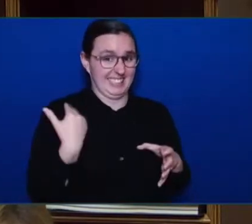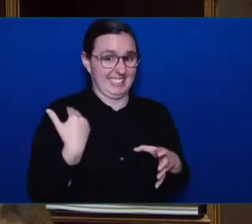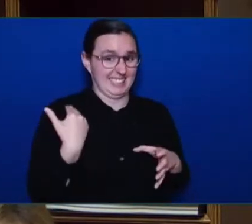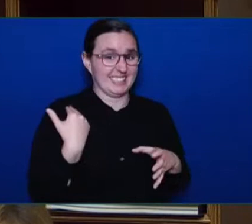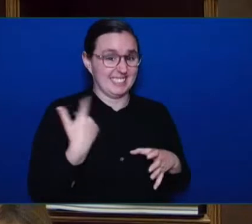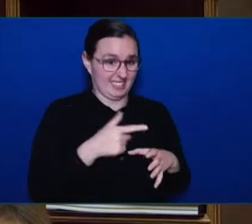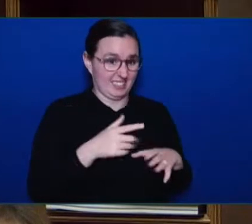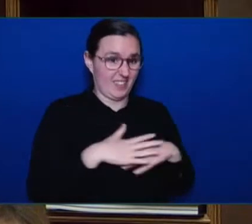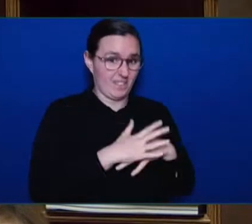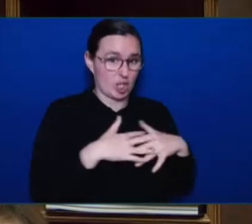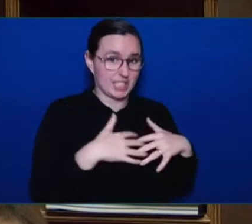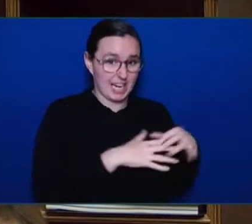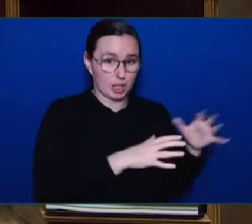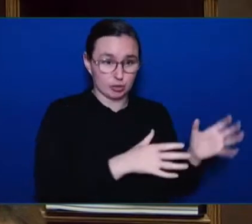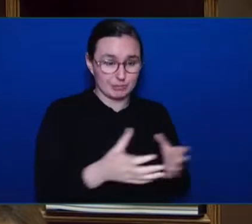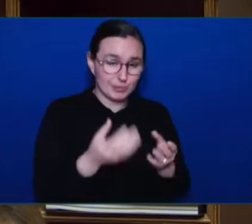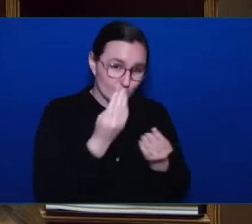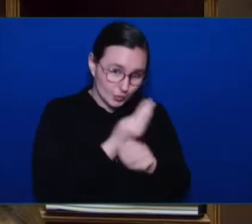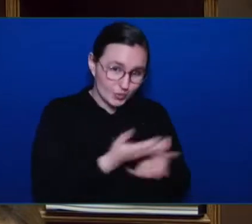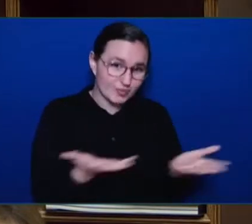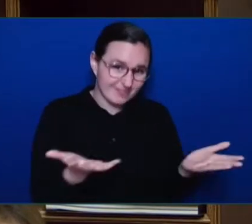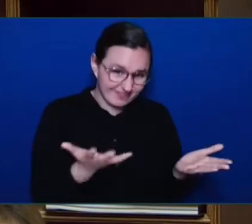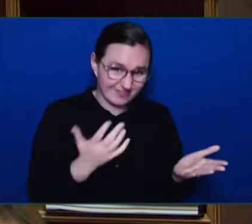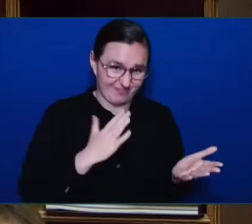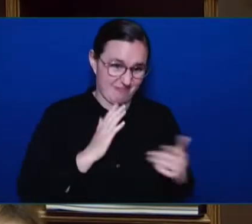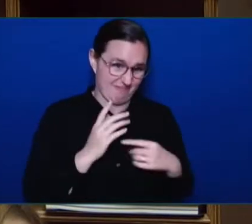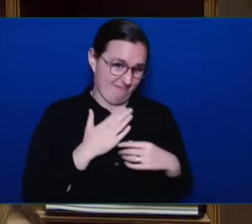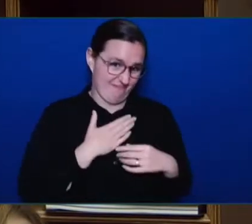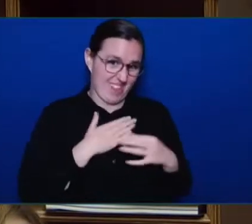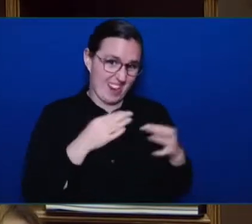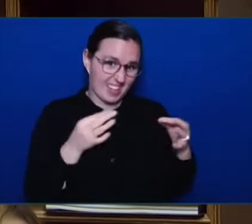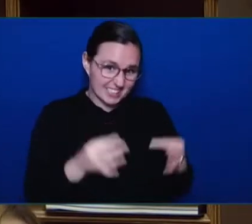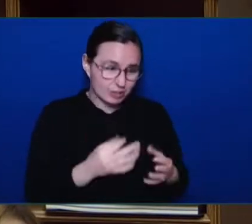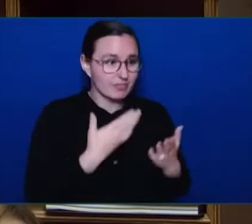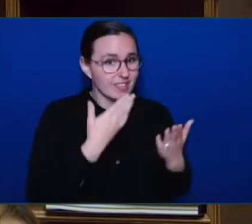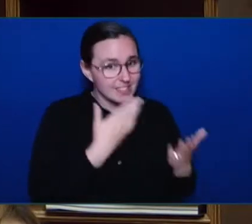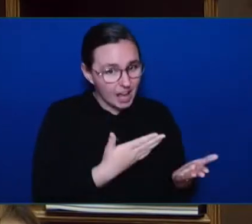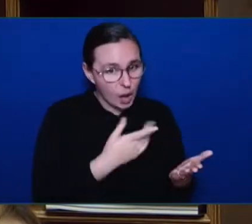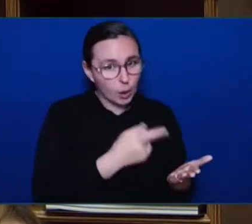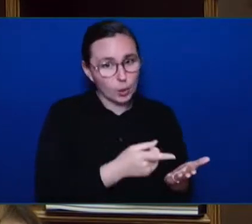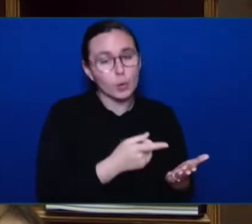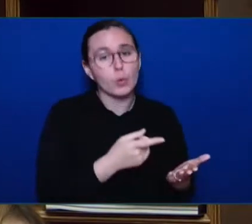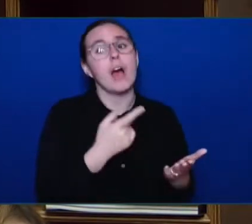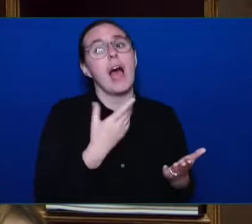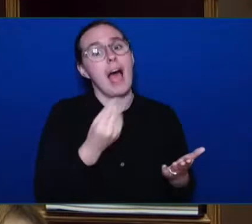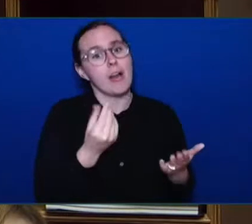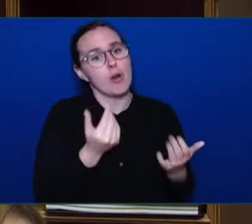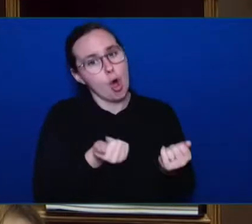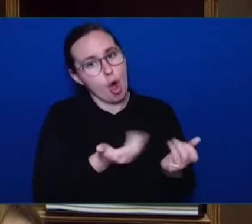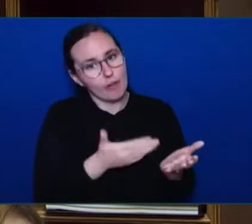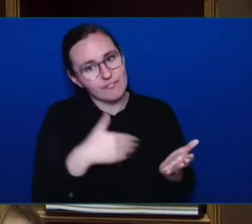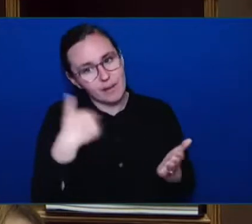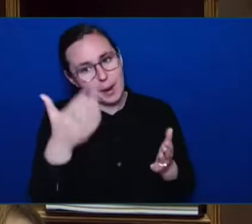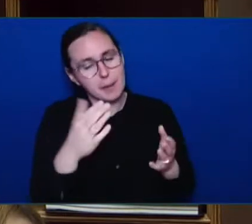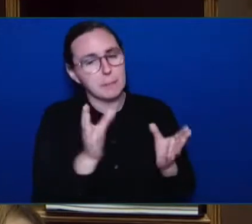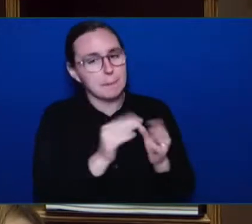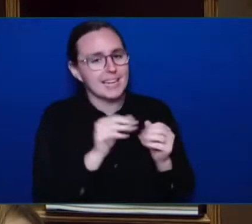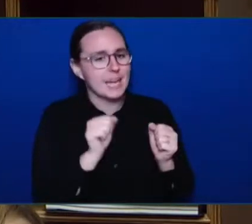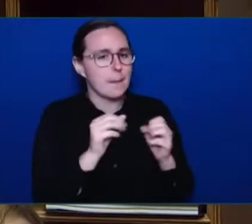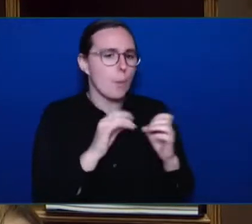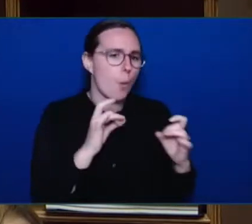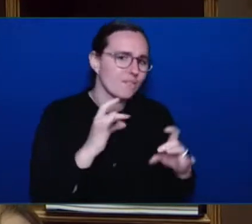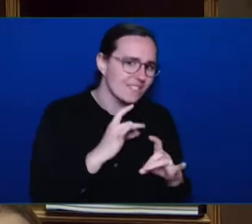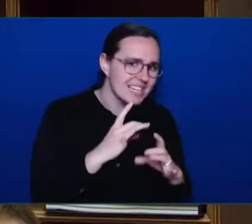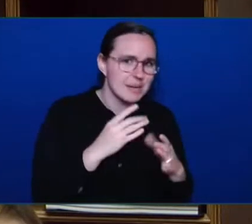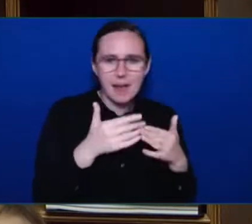offered a further follow-up meeting to the nations to talk through the decision if they wish. And I remain excited to work